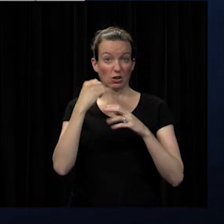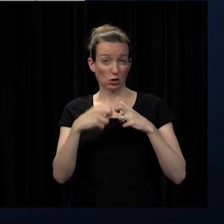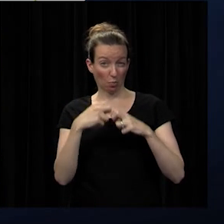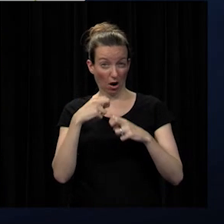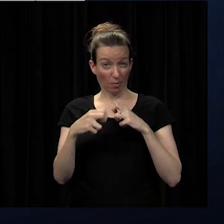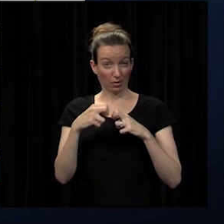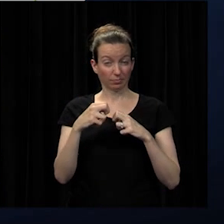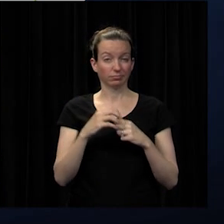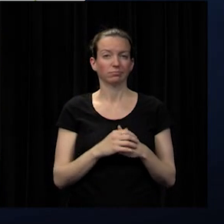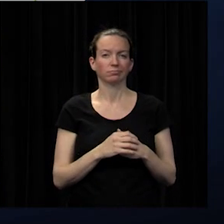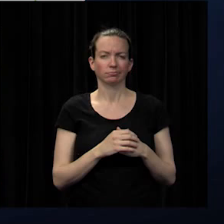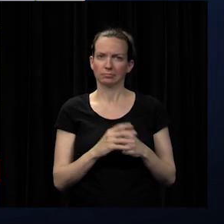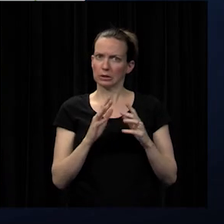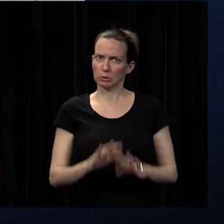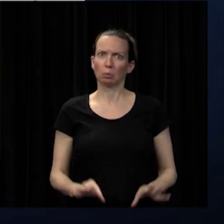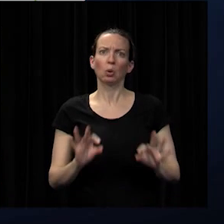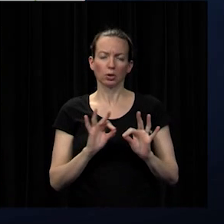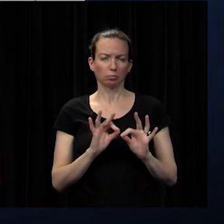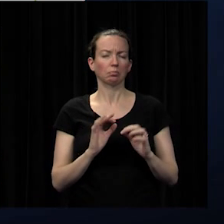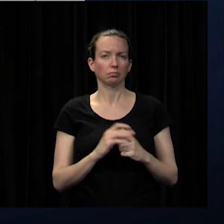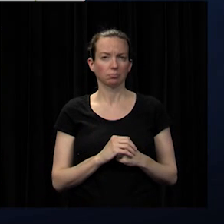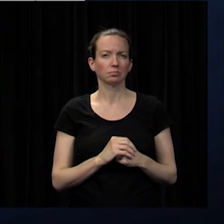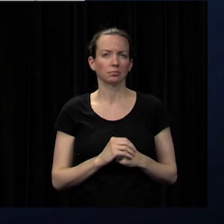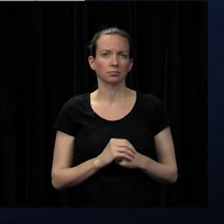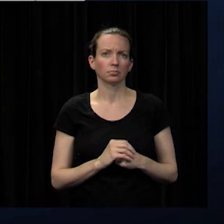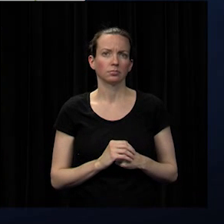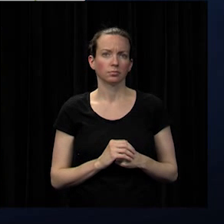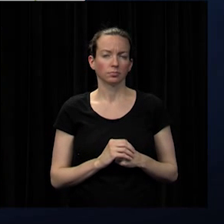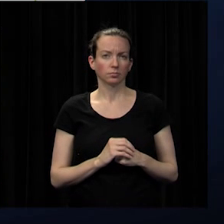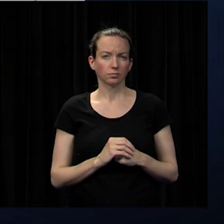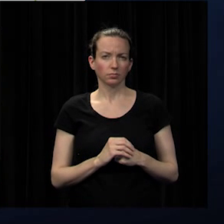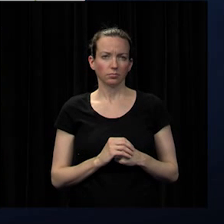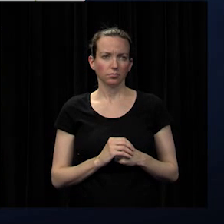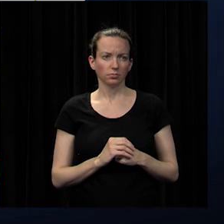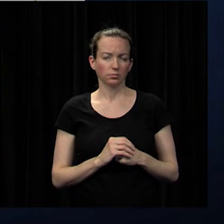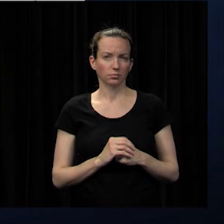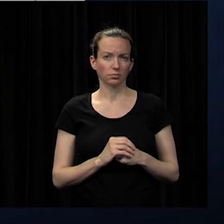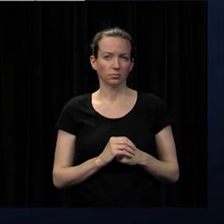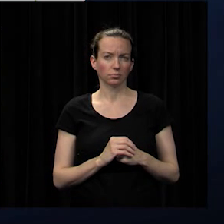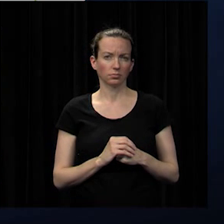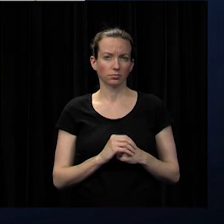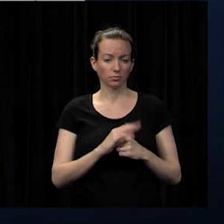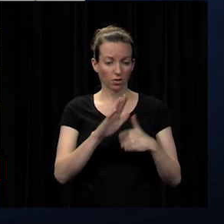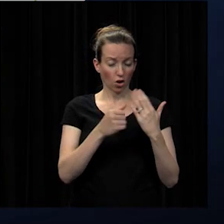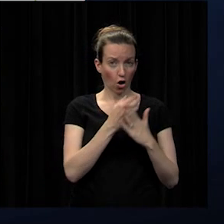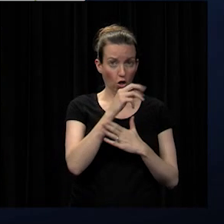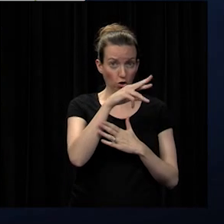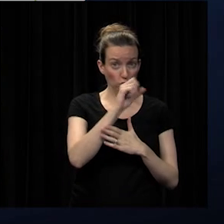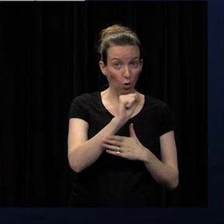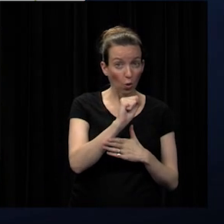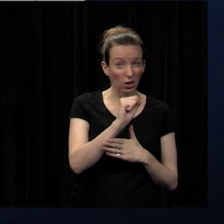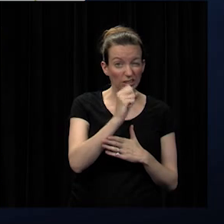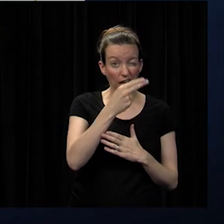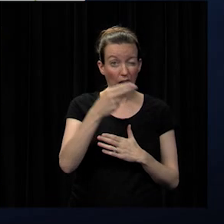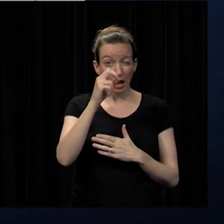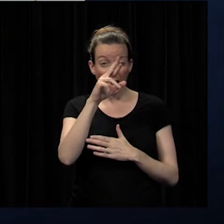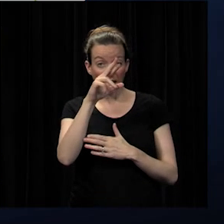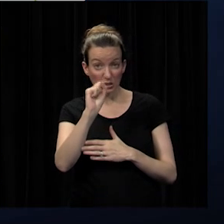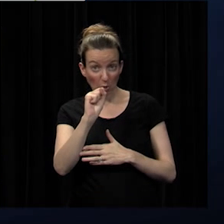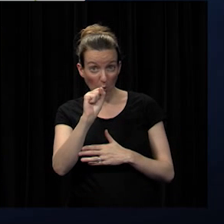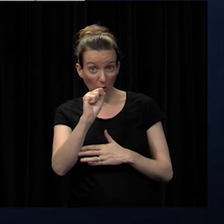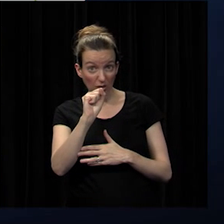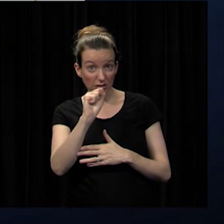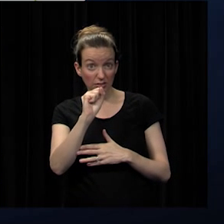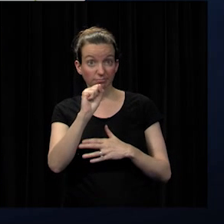that's a high area of course we're looking at all the scores as well as the high scores a few of the areas that might have dipped and we're also